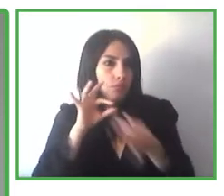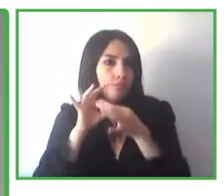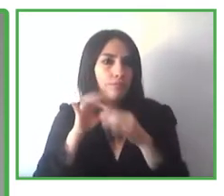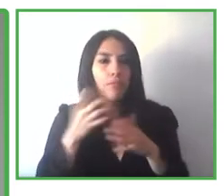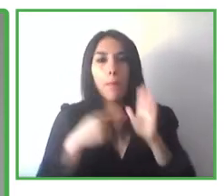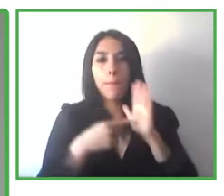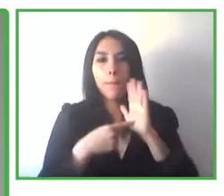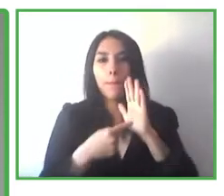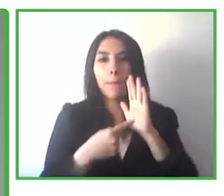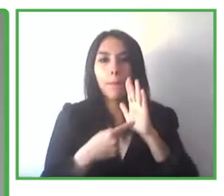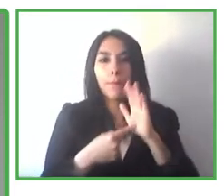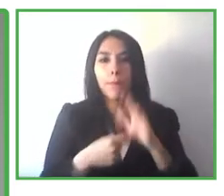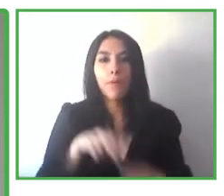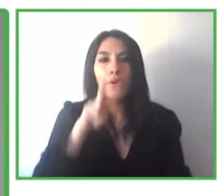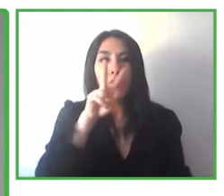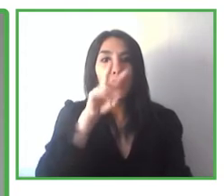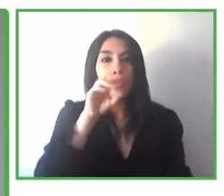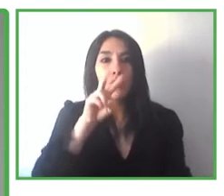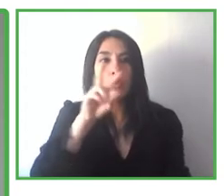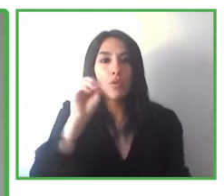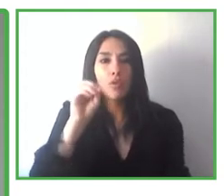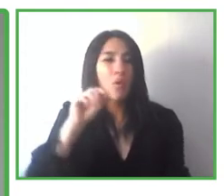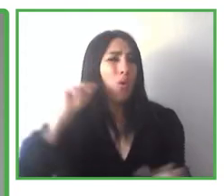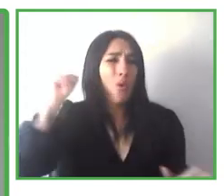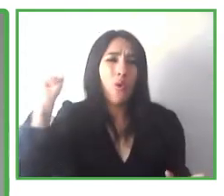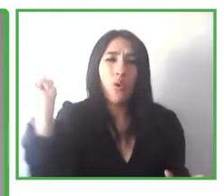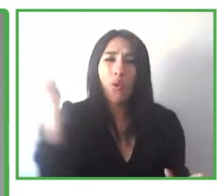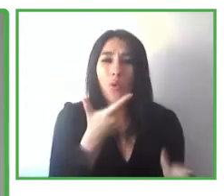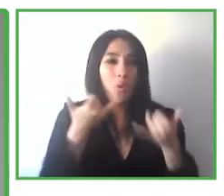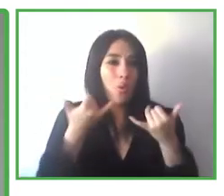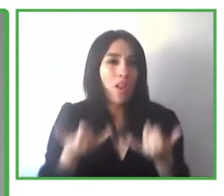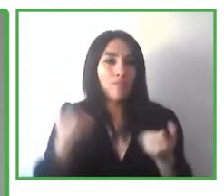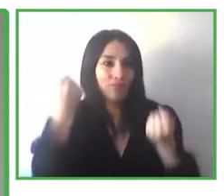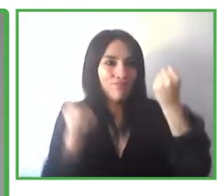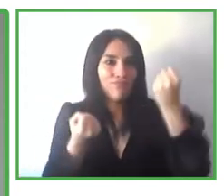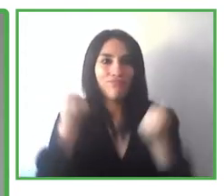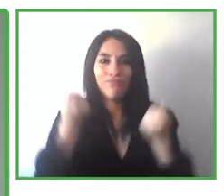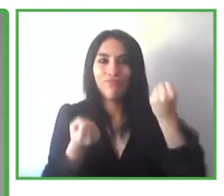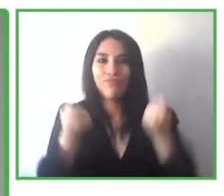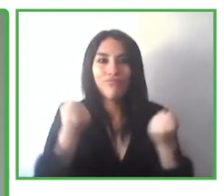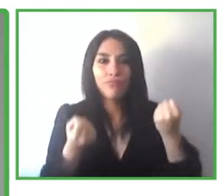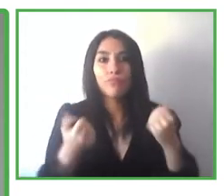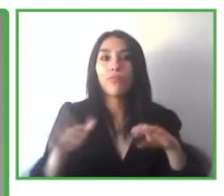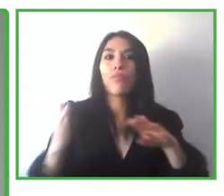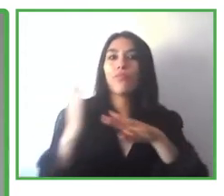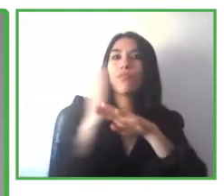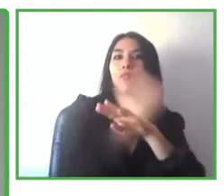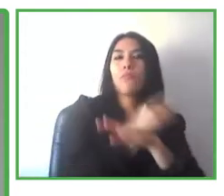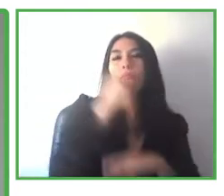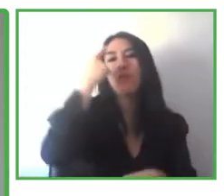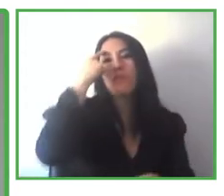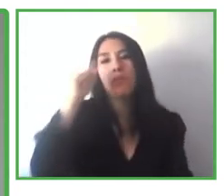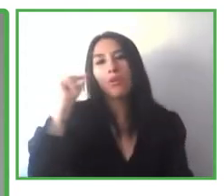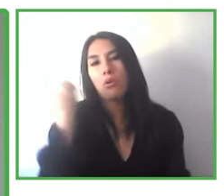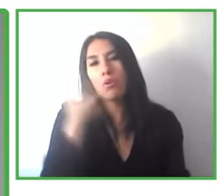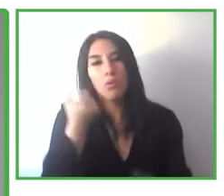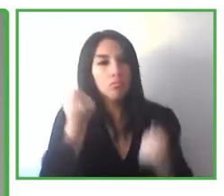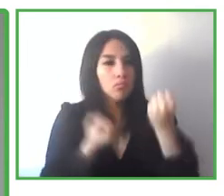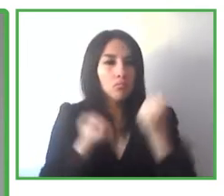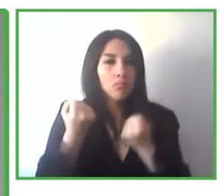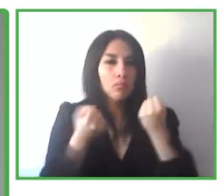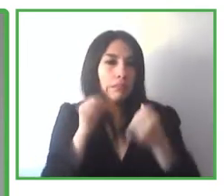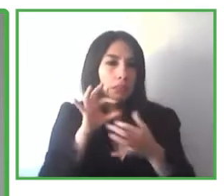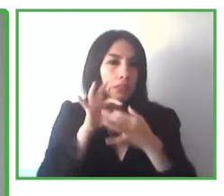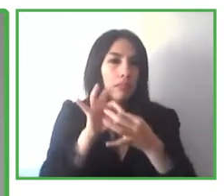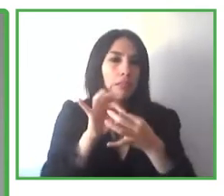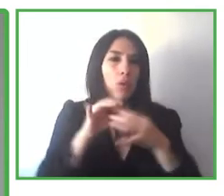forecasts saying that 90% of the vehicles were going to be connected to the internet up to